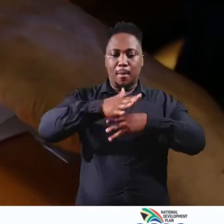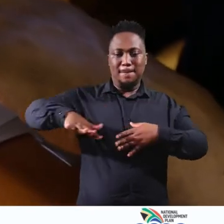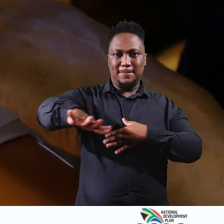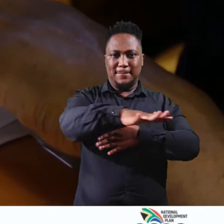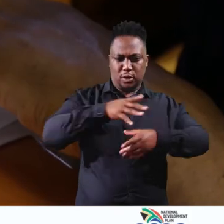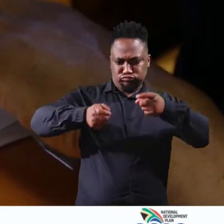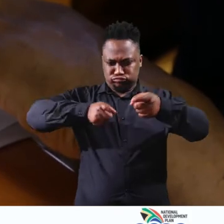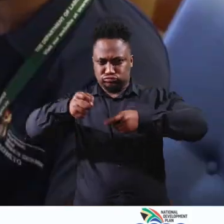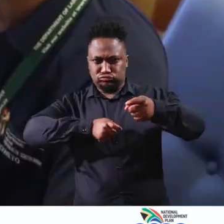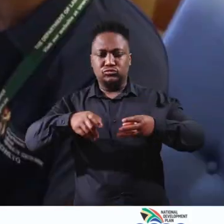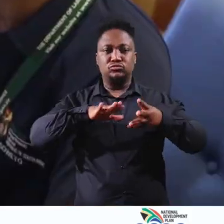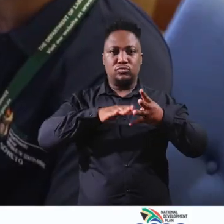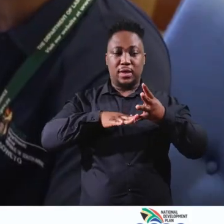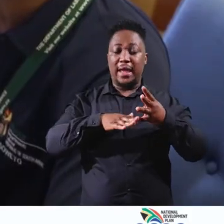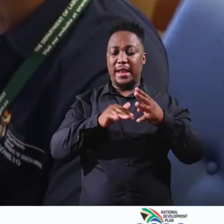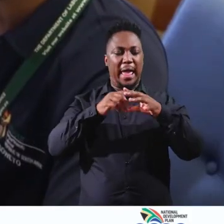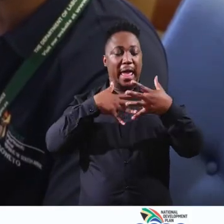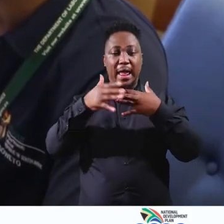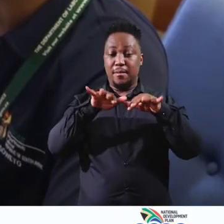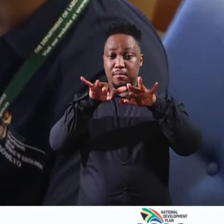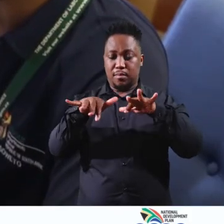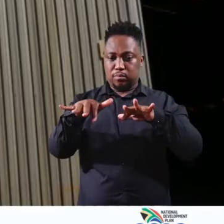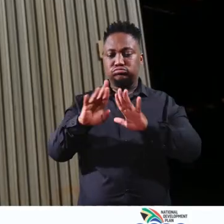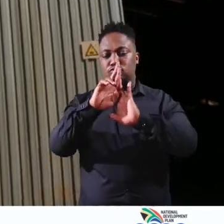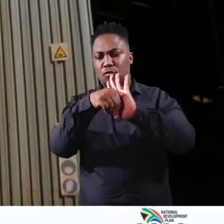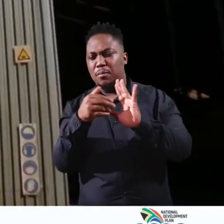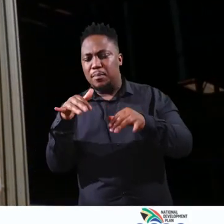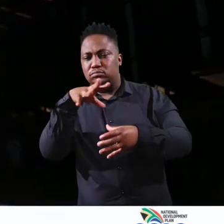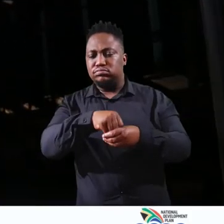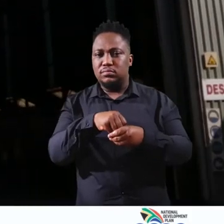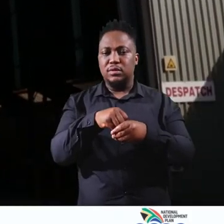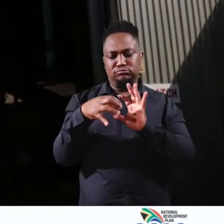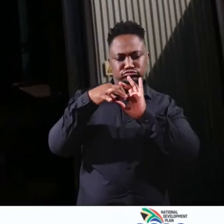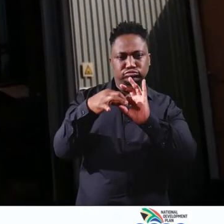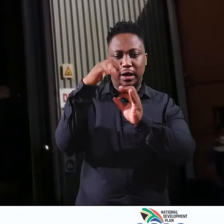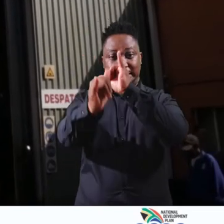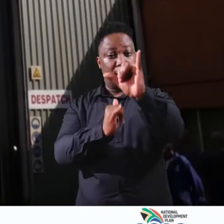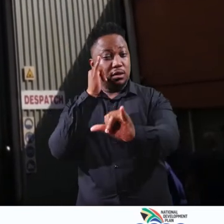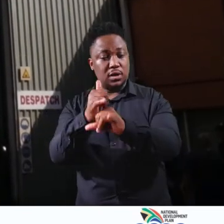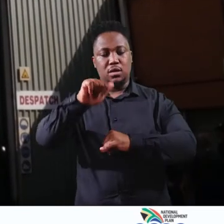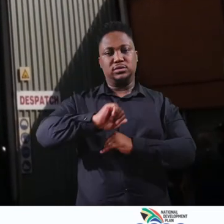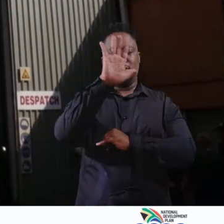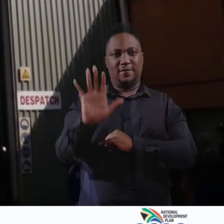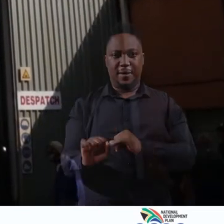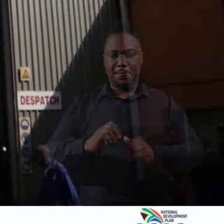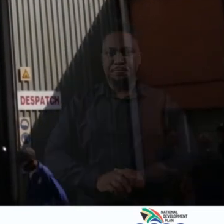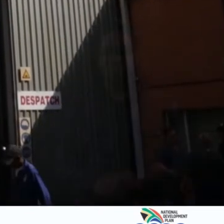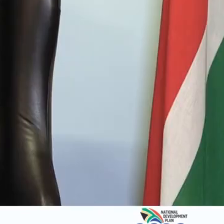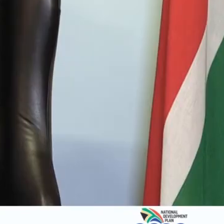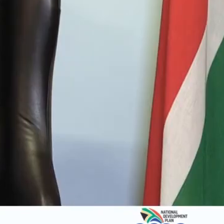regulation of the labour market, as well as maintaining relations with all role players within the country and internationally.